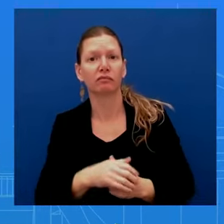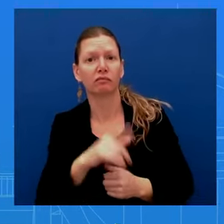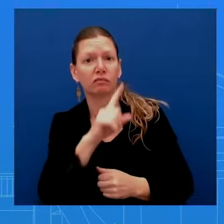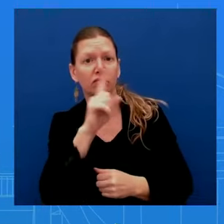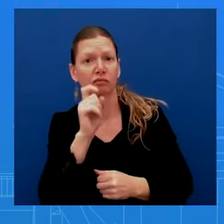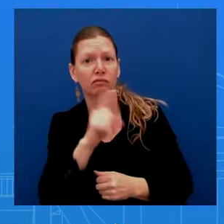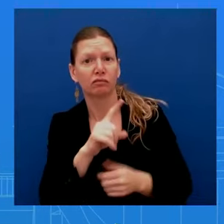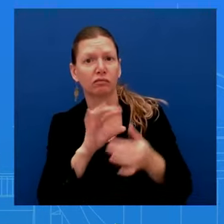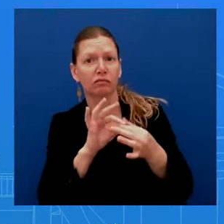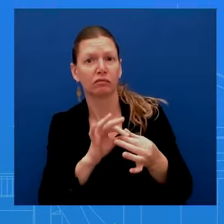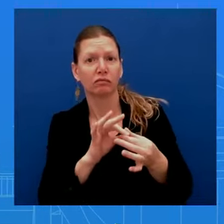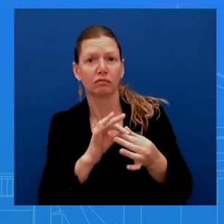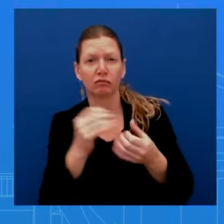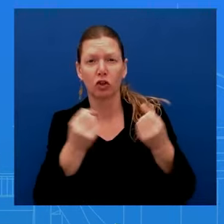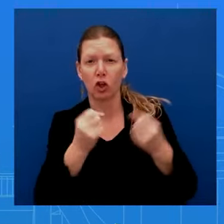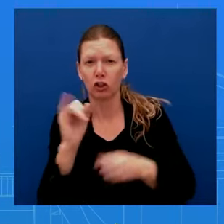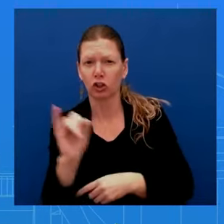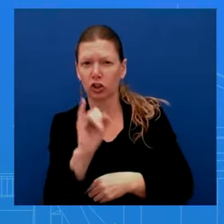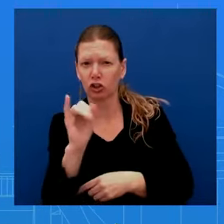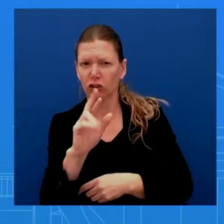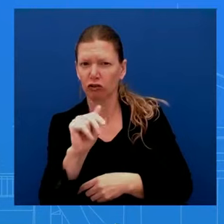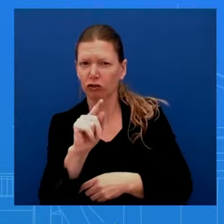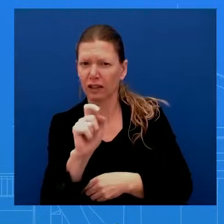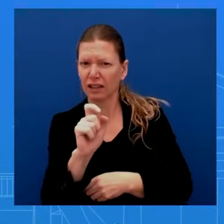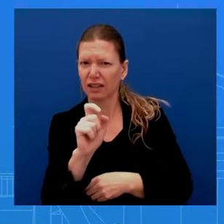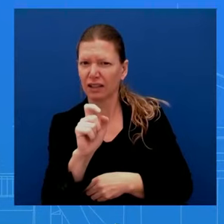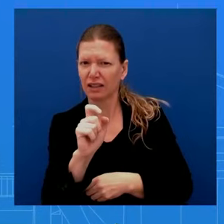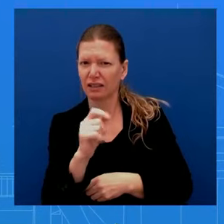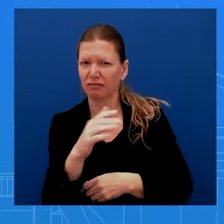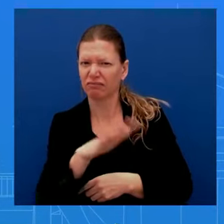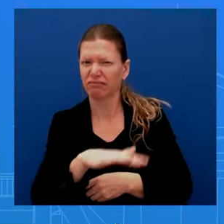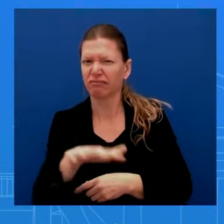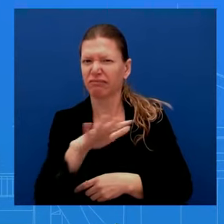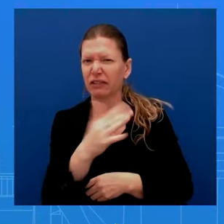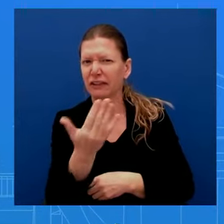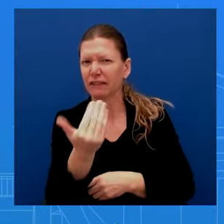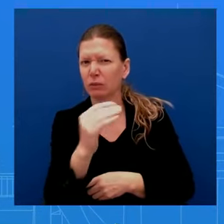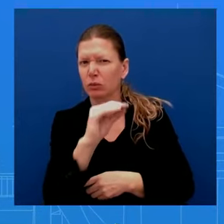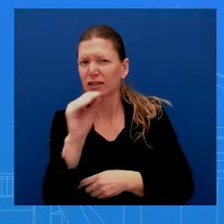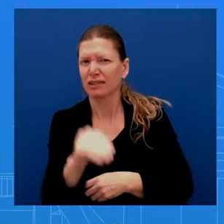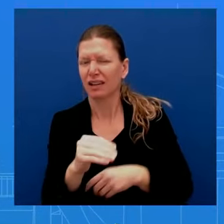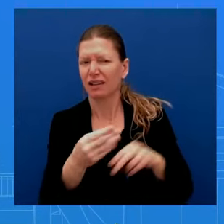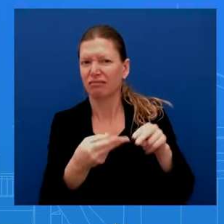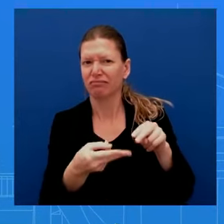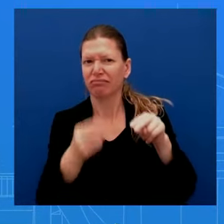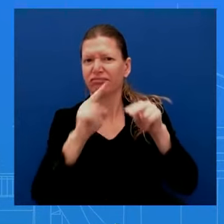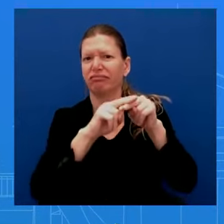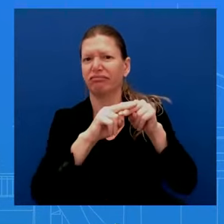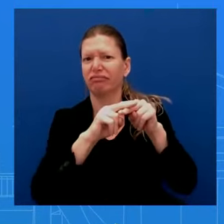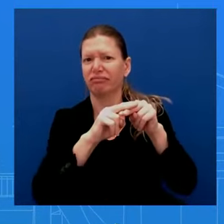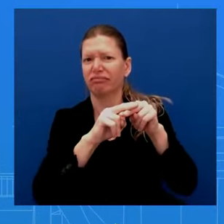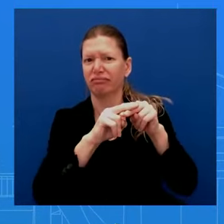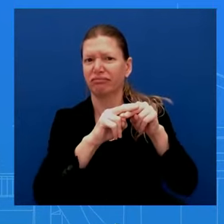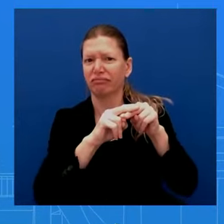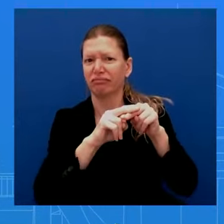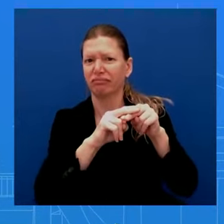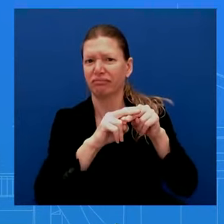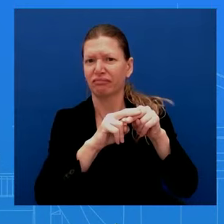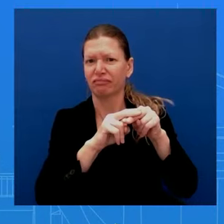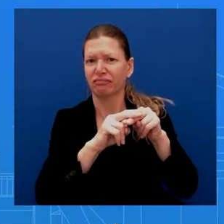about 15 percent of the overall increase in CPI and as a category was right up there with housing and rent.